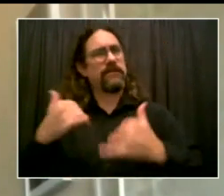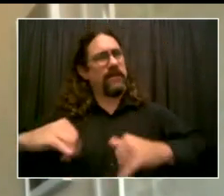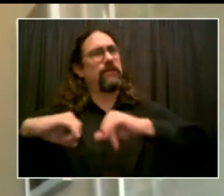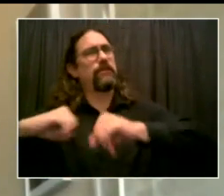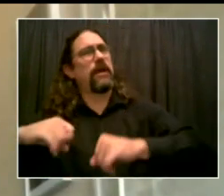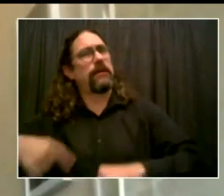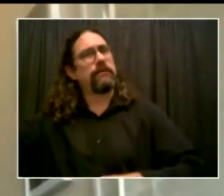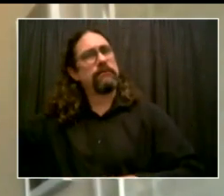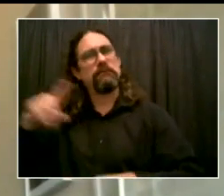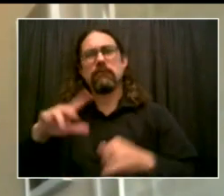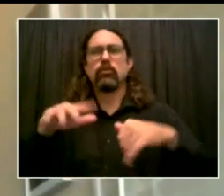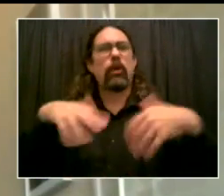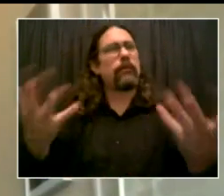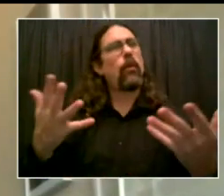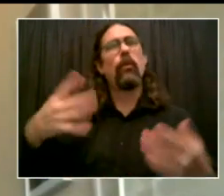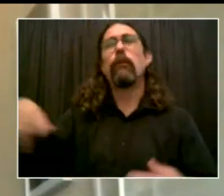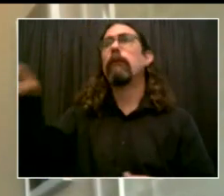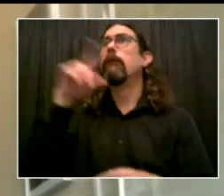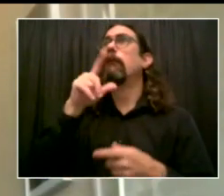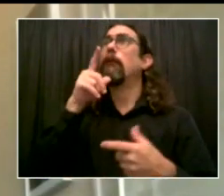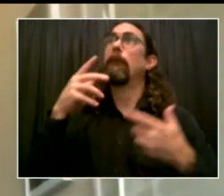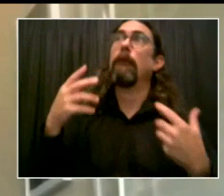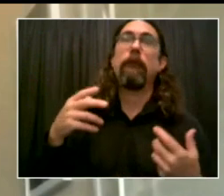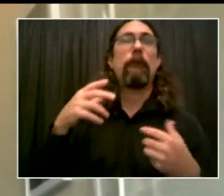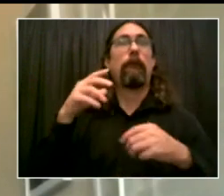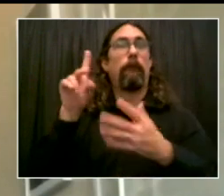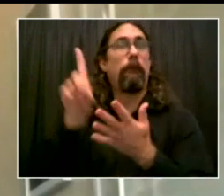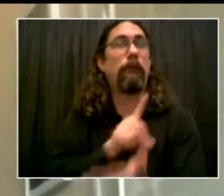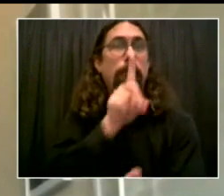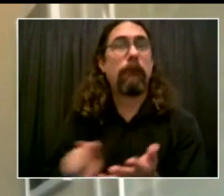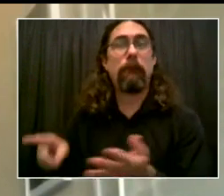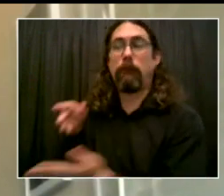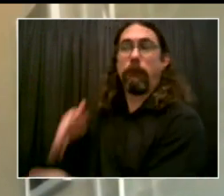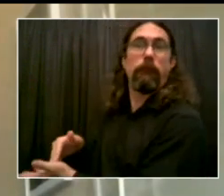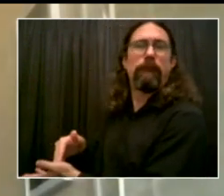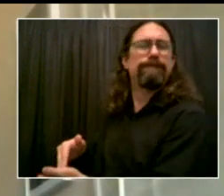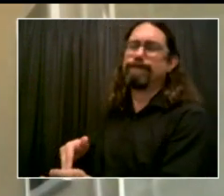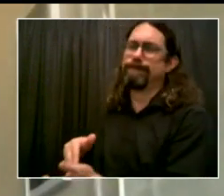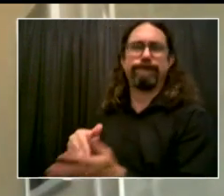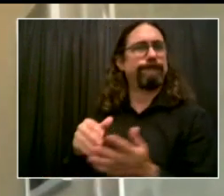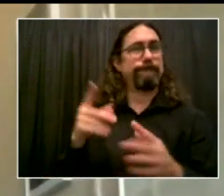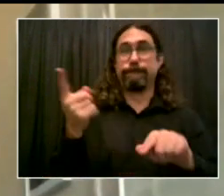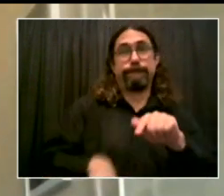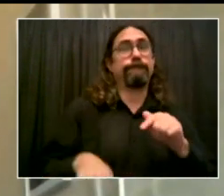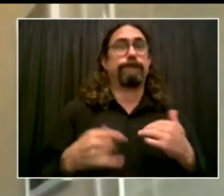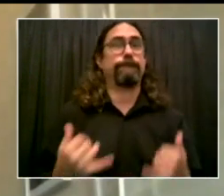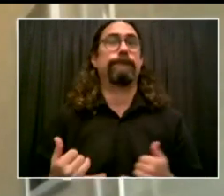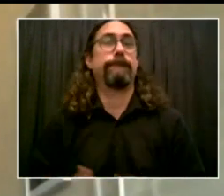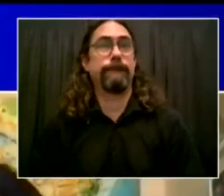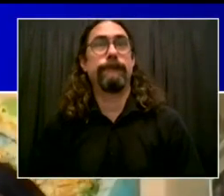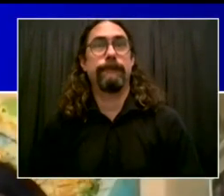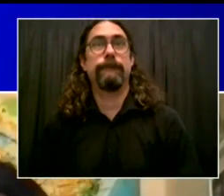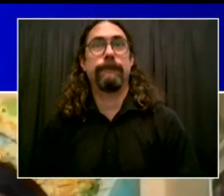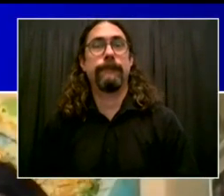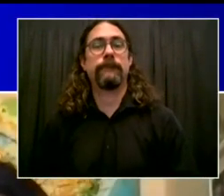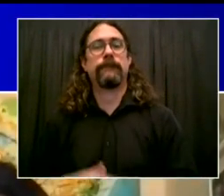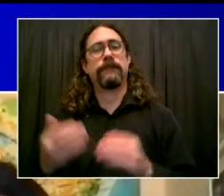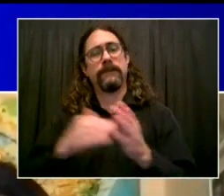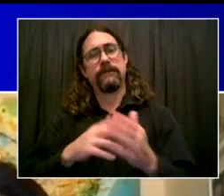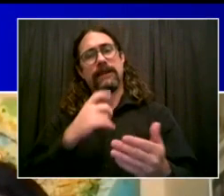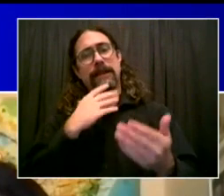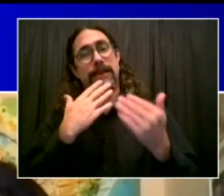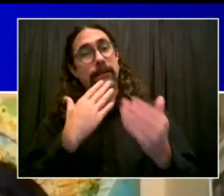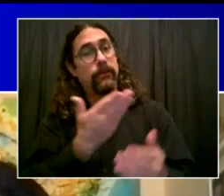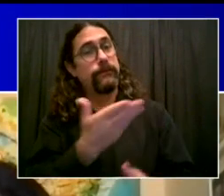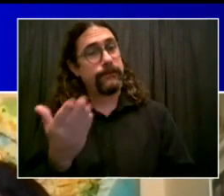now more than ever, as we rebuild from this time of crisis. Thank you again, Mayor de Blasio. Thank you so much.